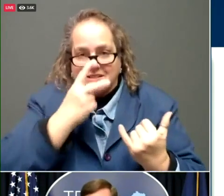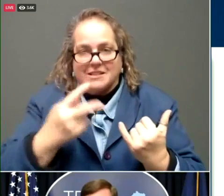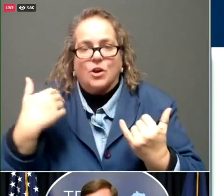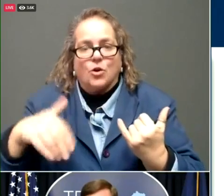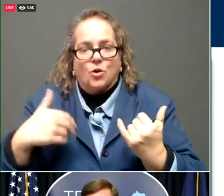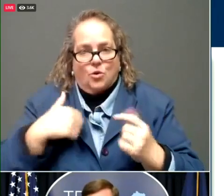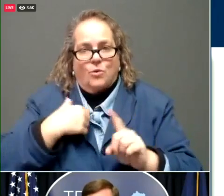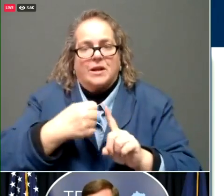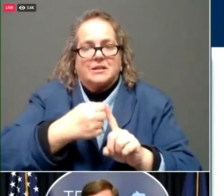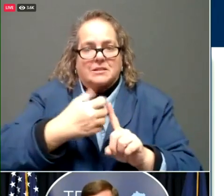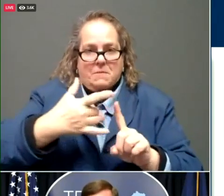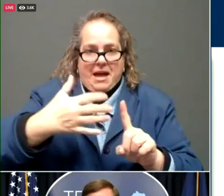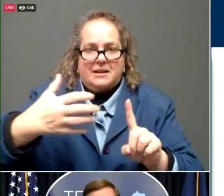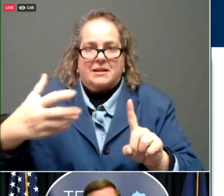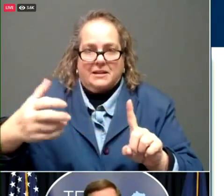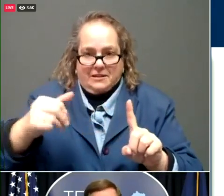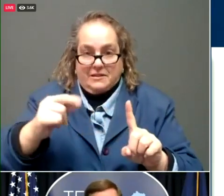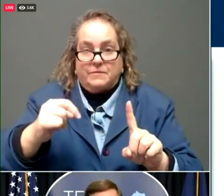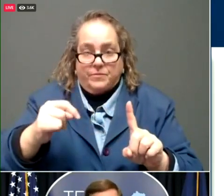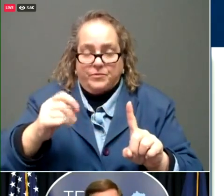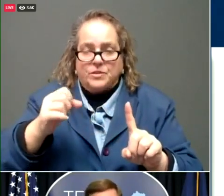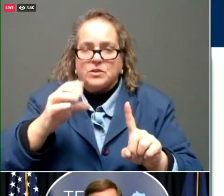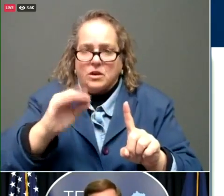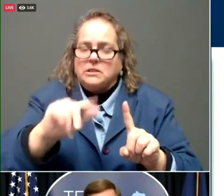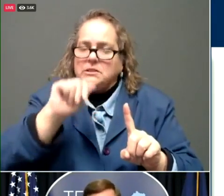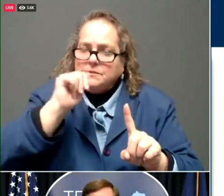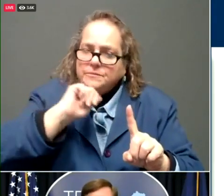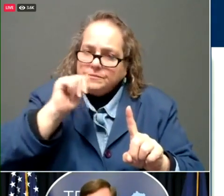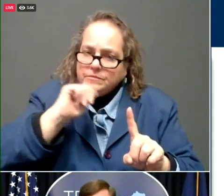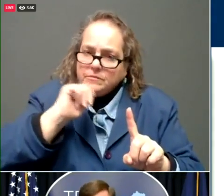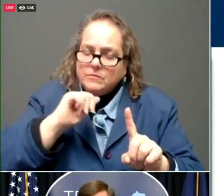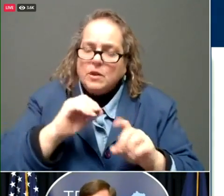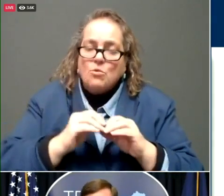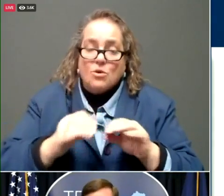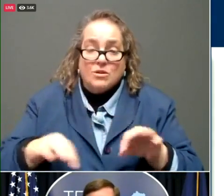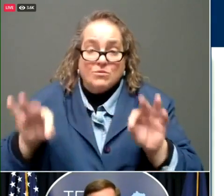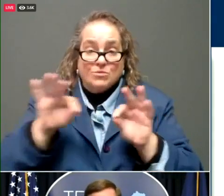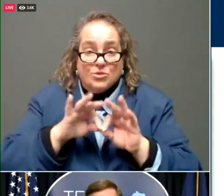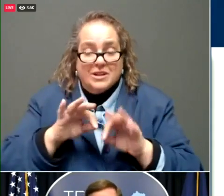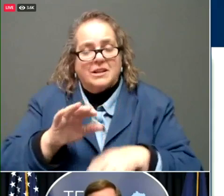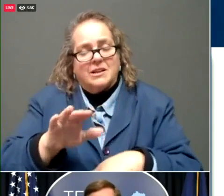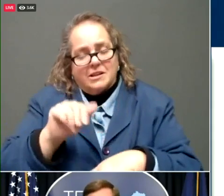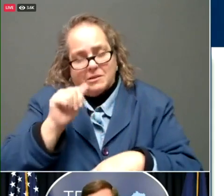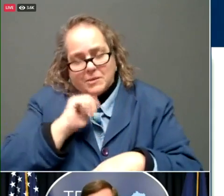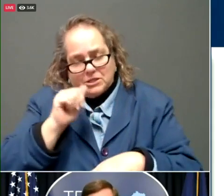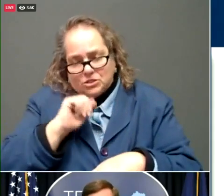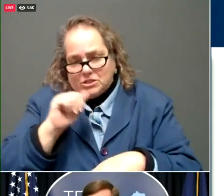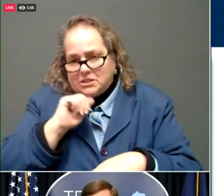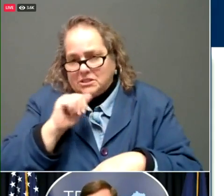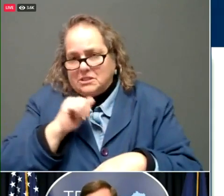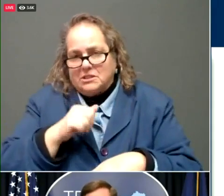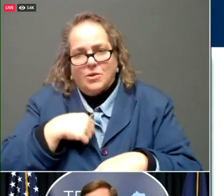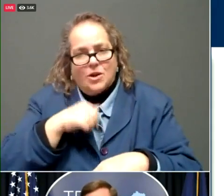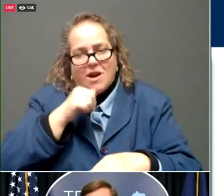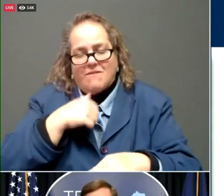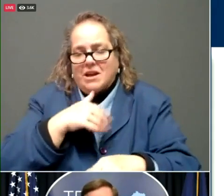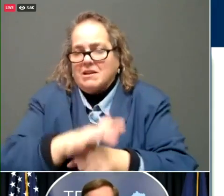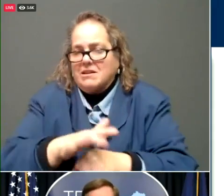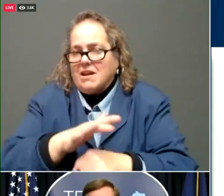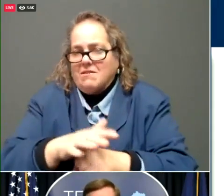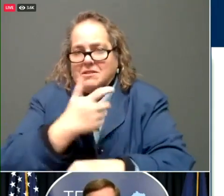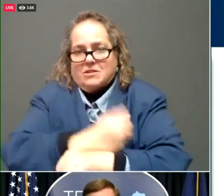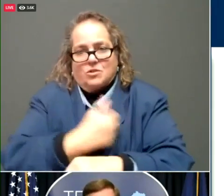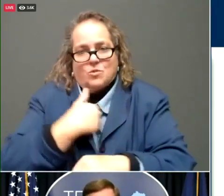coming together. So bear with us. But most importantly, have patience. We've got to vaccinate three plus